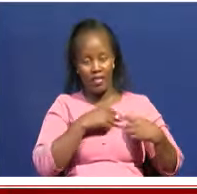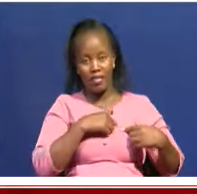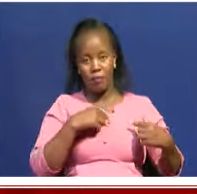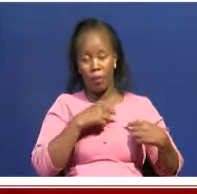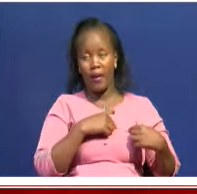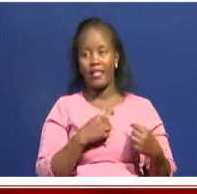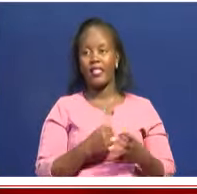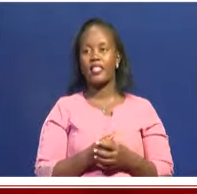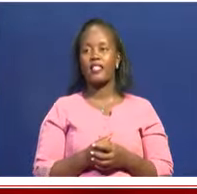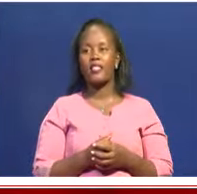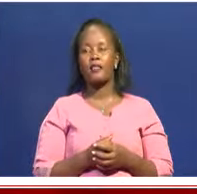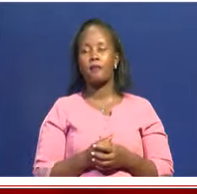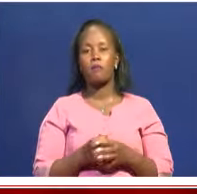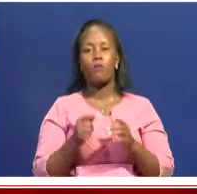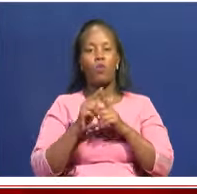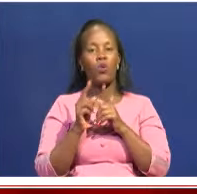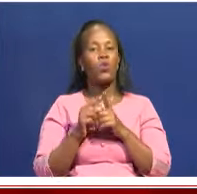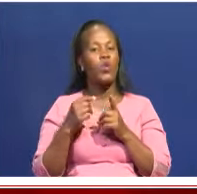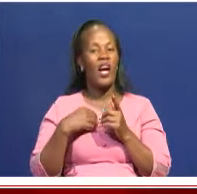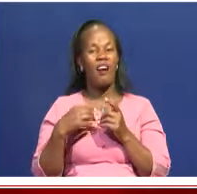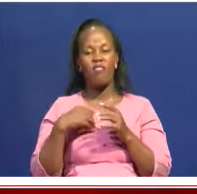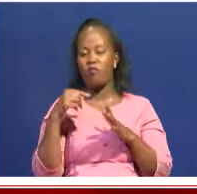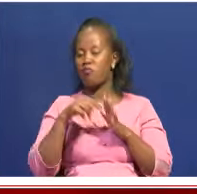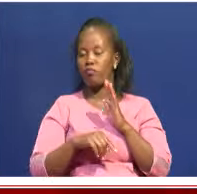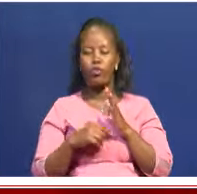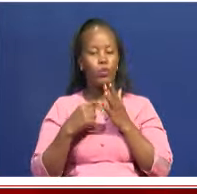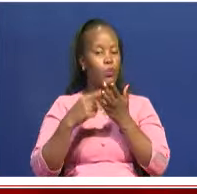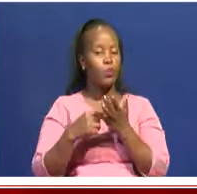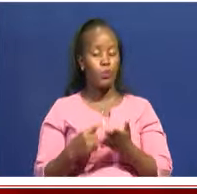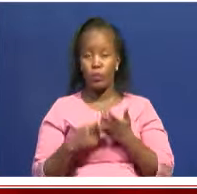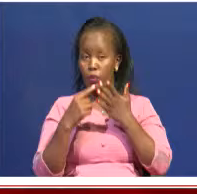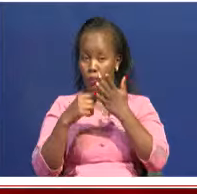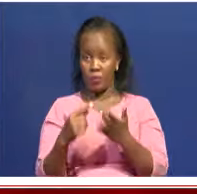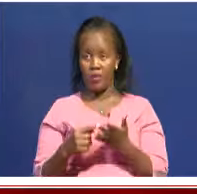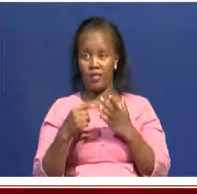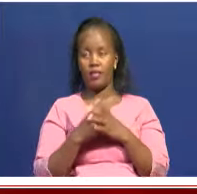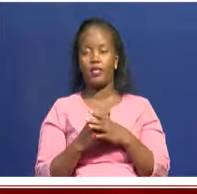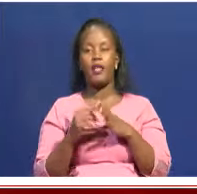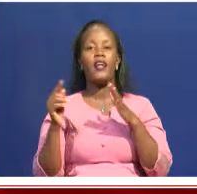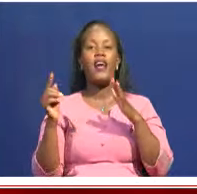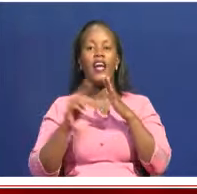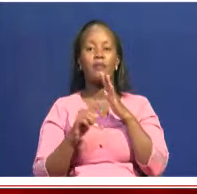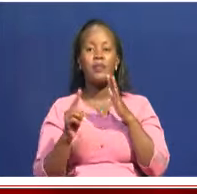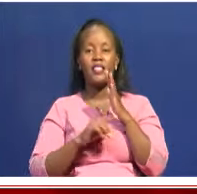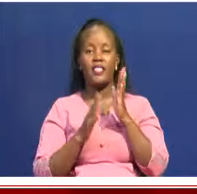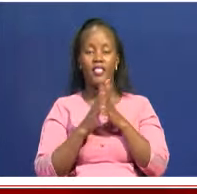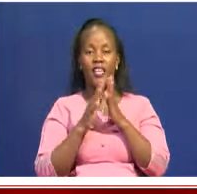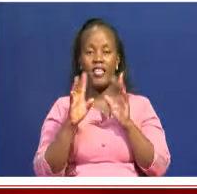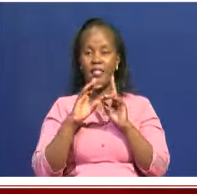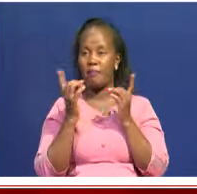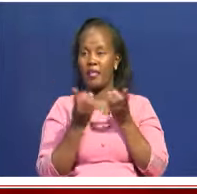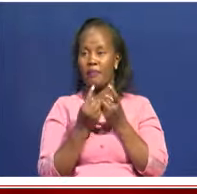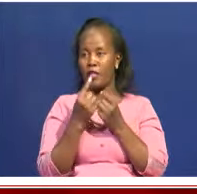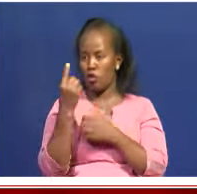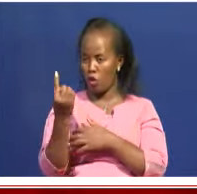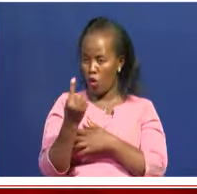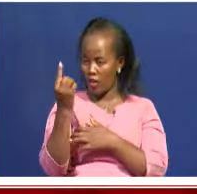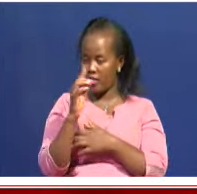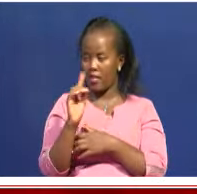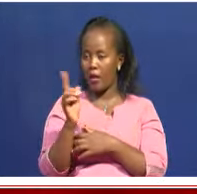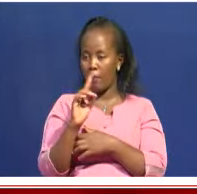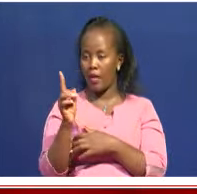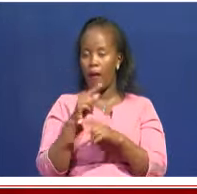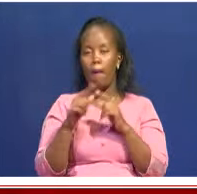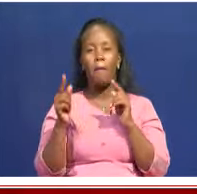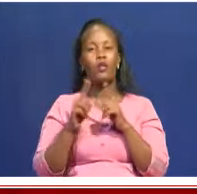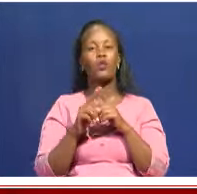discussion where we'll not be the only ones doing it as a ministry and as a State Department. But, of course, we will have MFA, Ministry